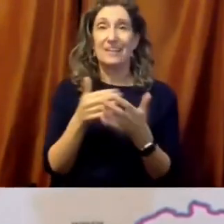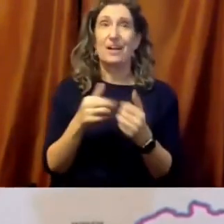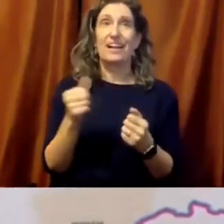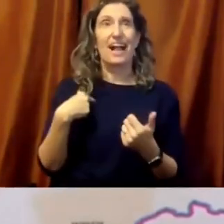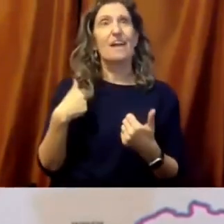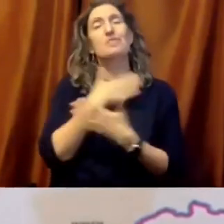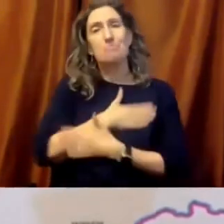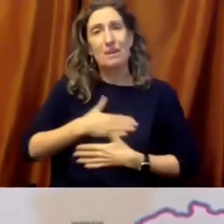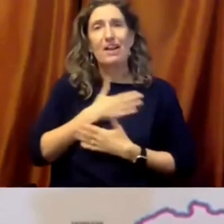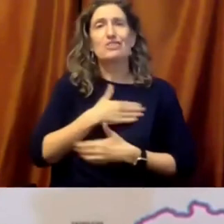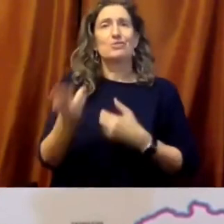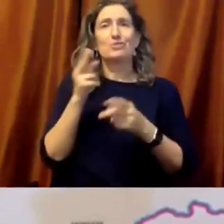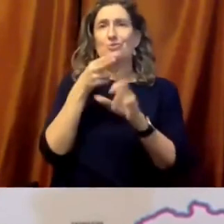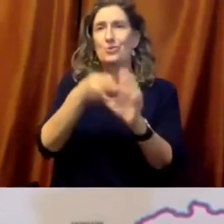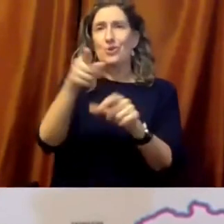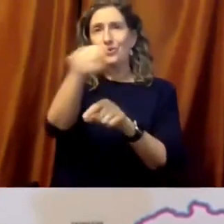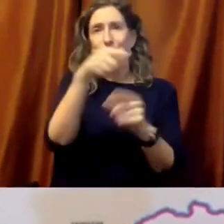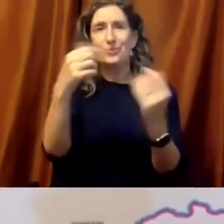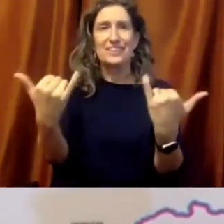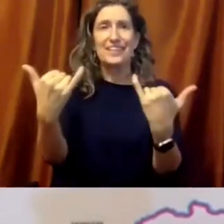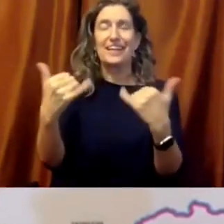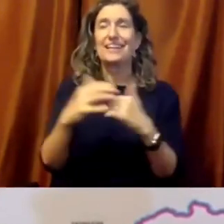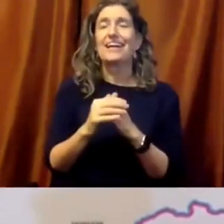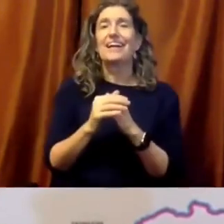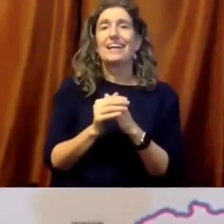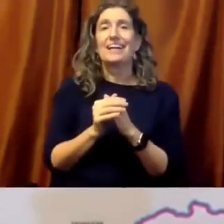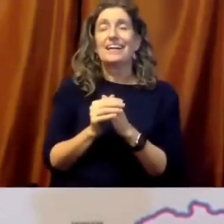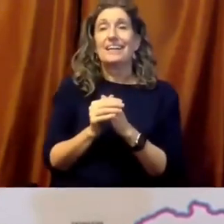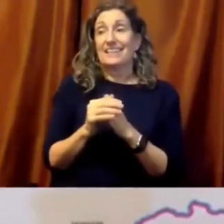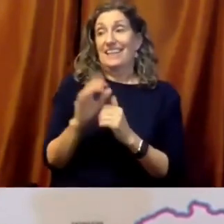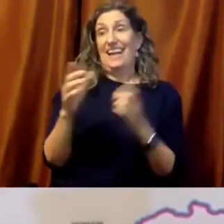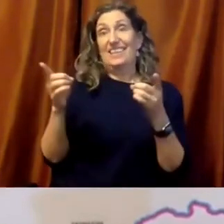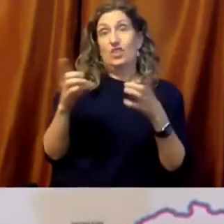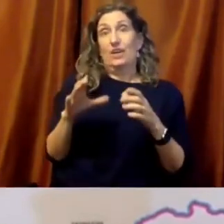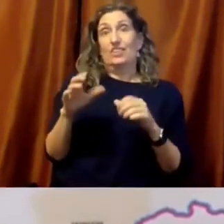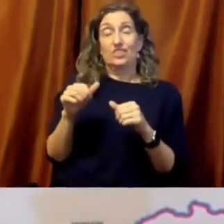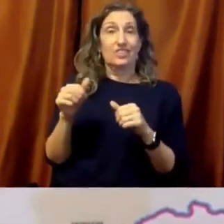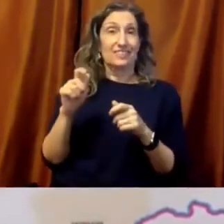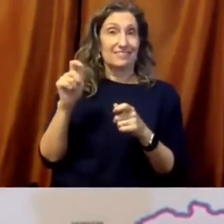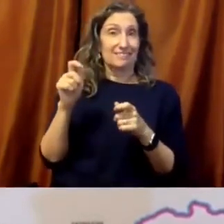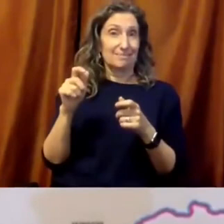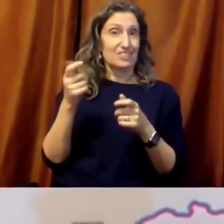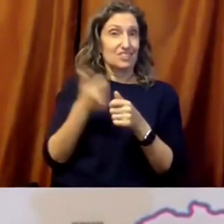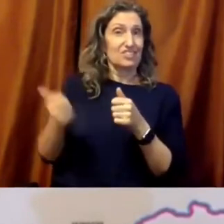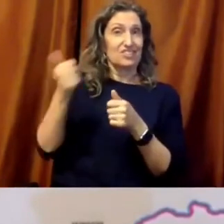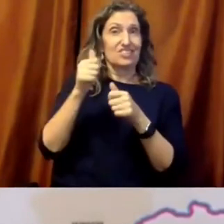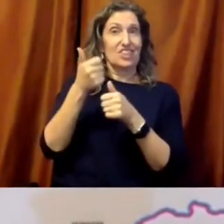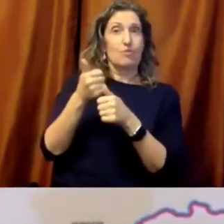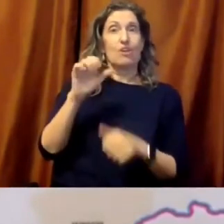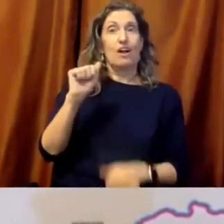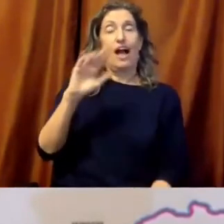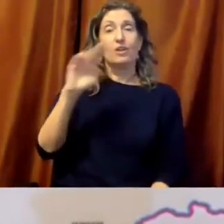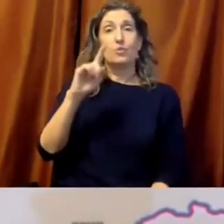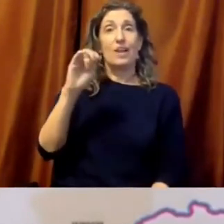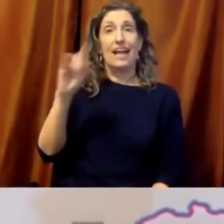from my friend, Director General Azoulay. And I want to thanks to her and her many other colleagues around the world. The perspectives